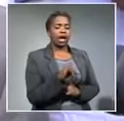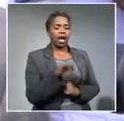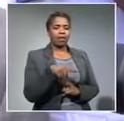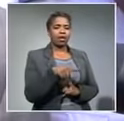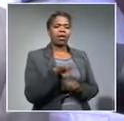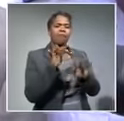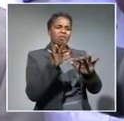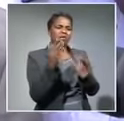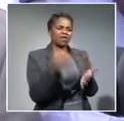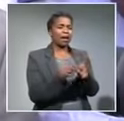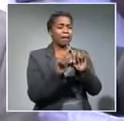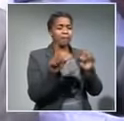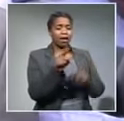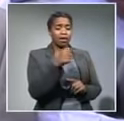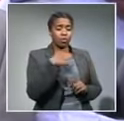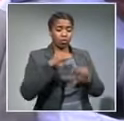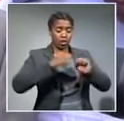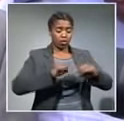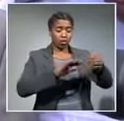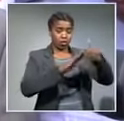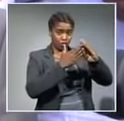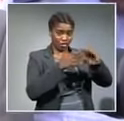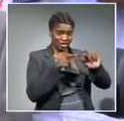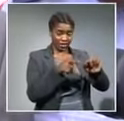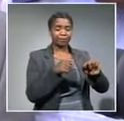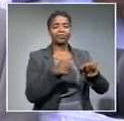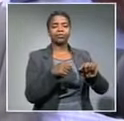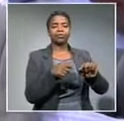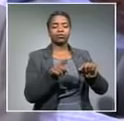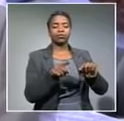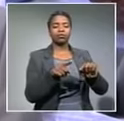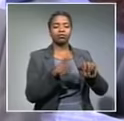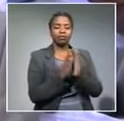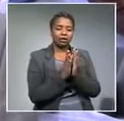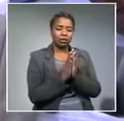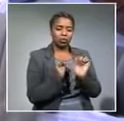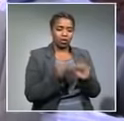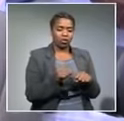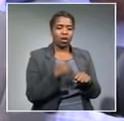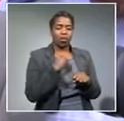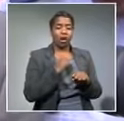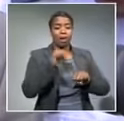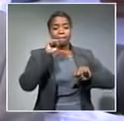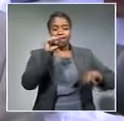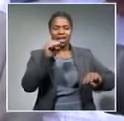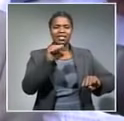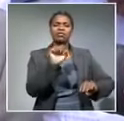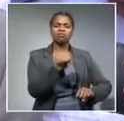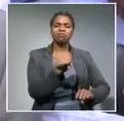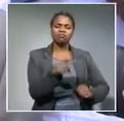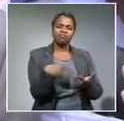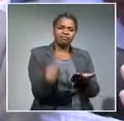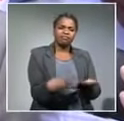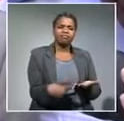come but one thing that we have agreed to do with the especially with the community that all can I shut down is to put that on the table